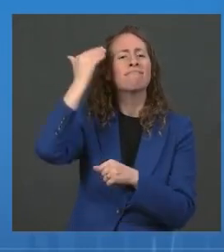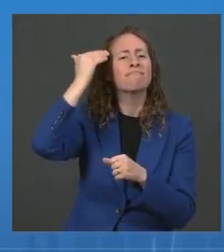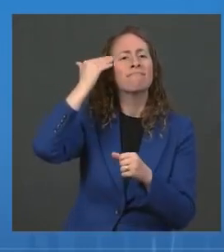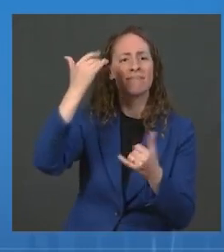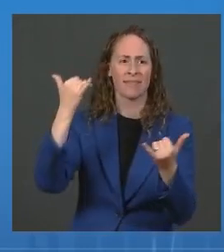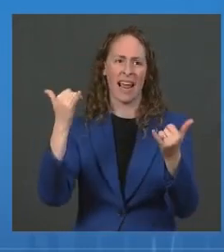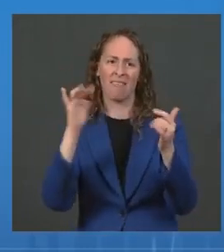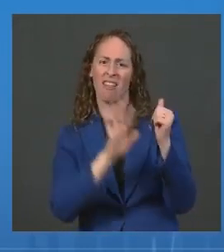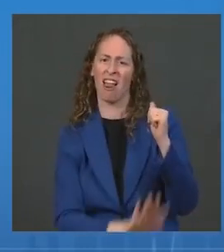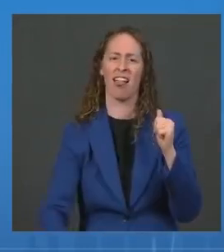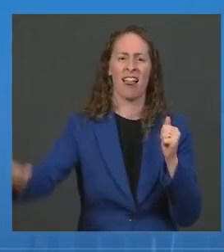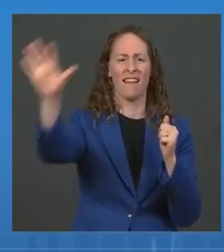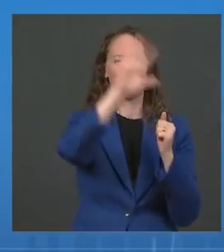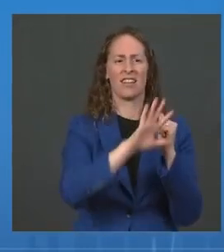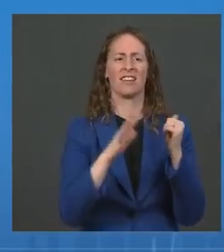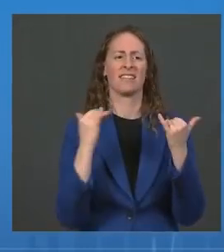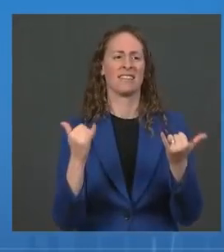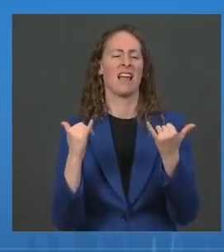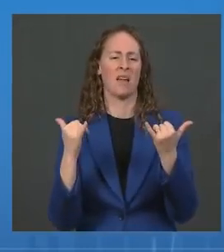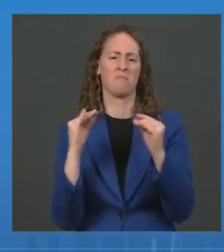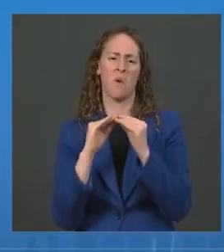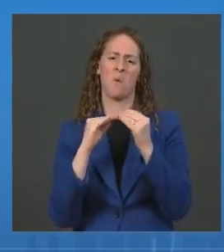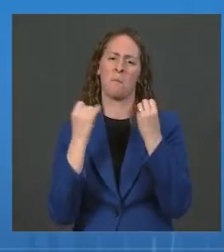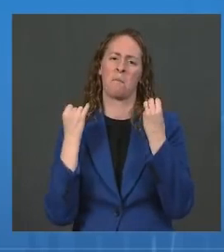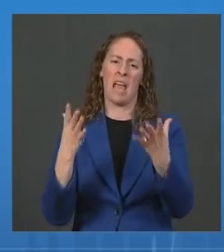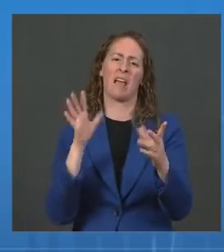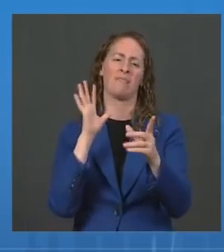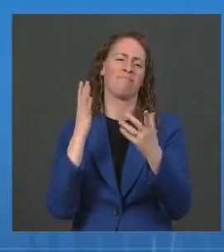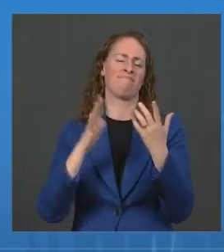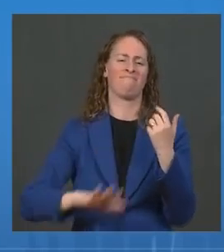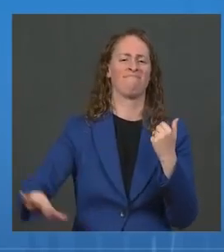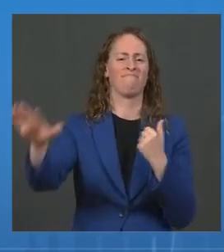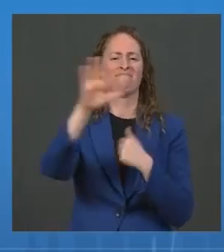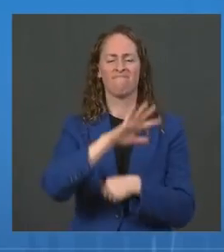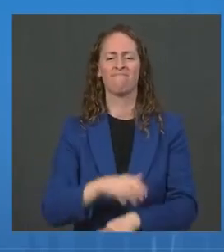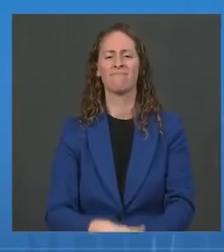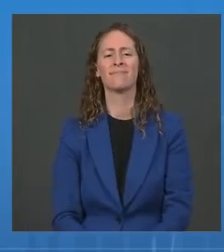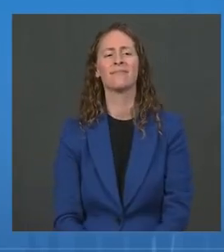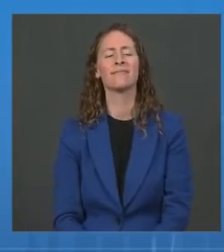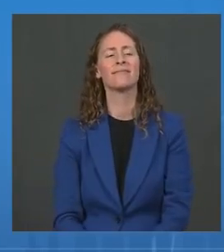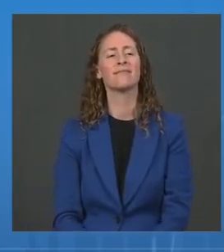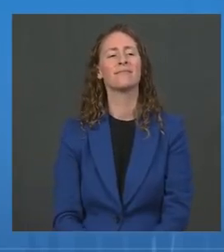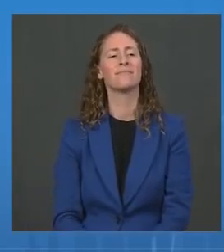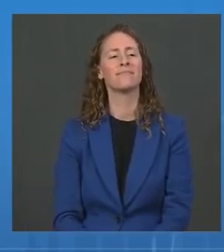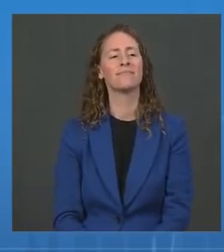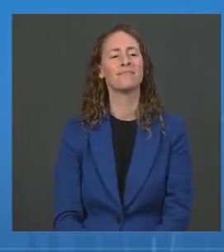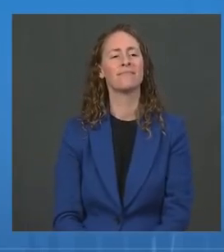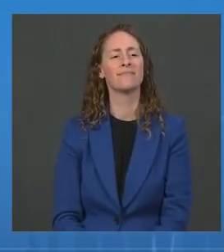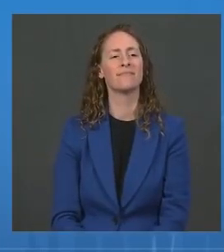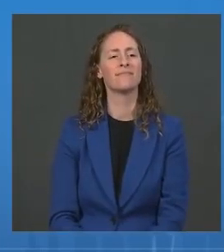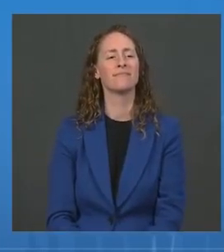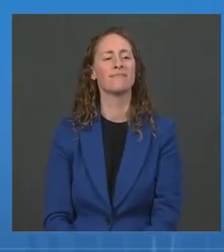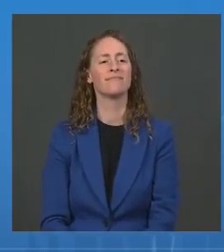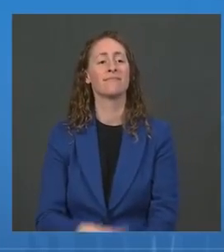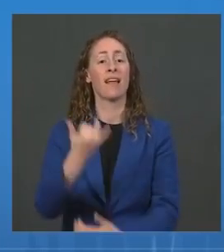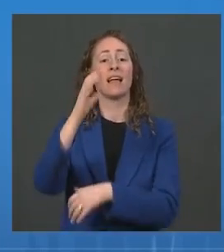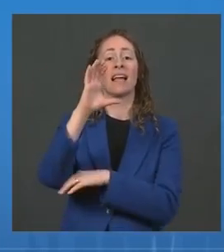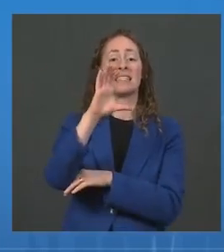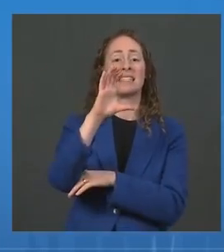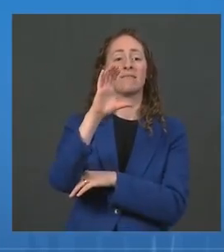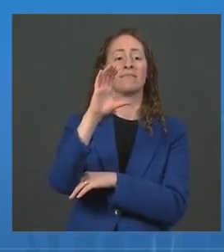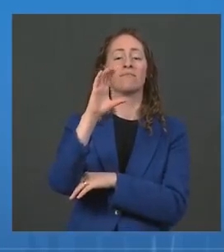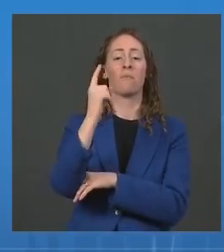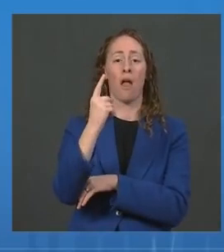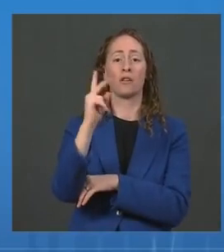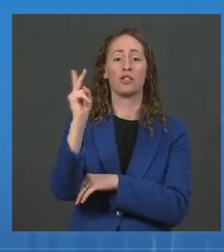dominates over Mu in green. Next slide. Again, the C.1.2 variant, first noted